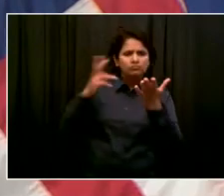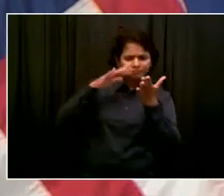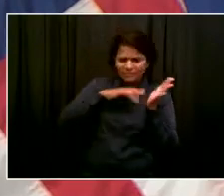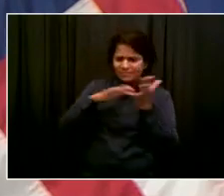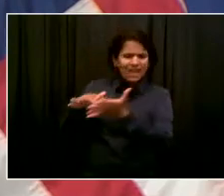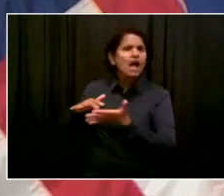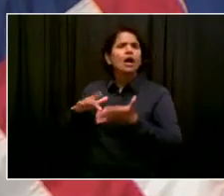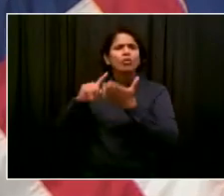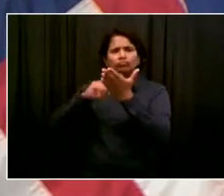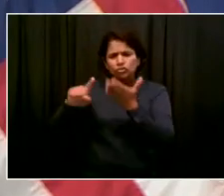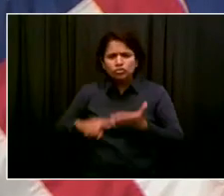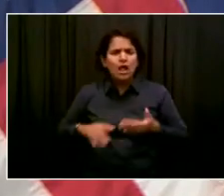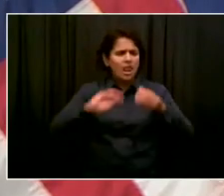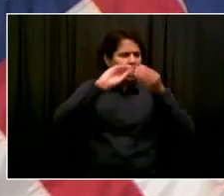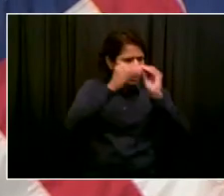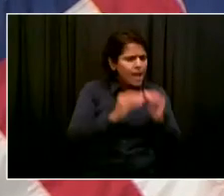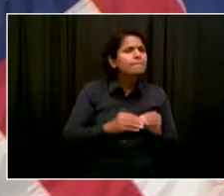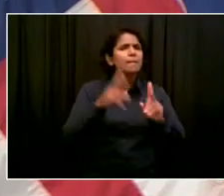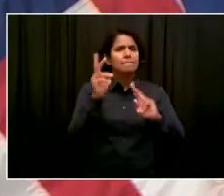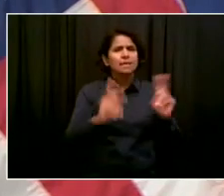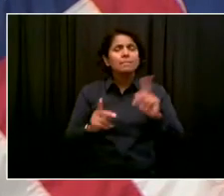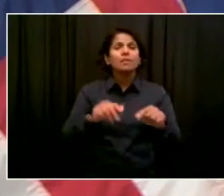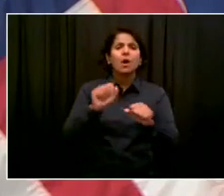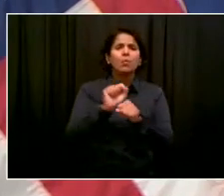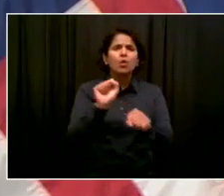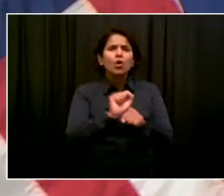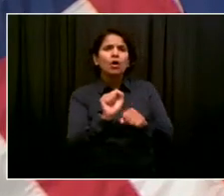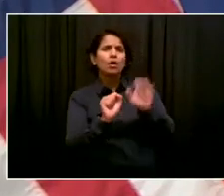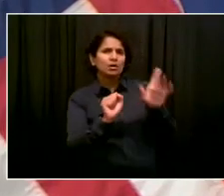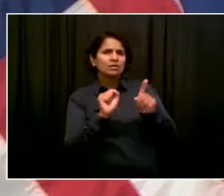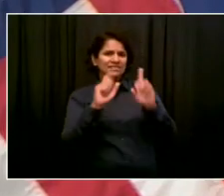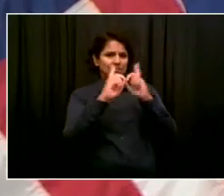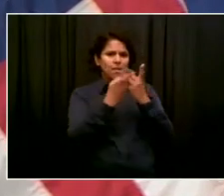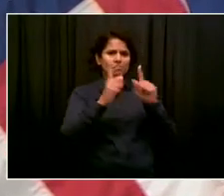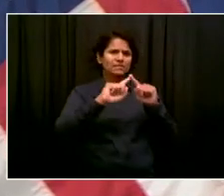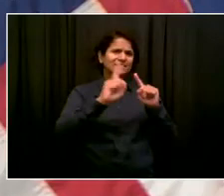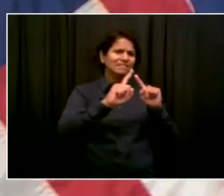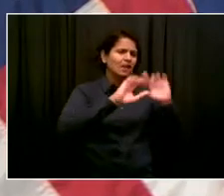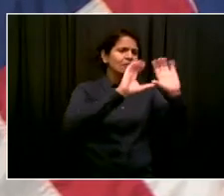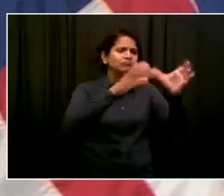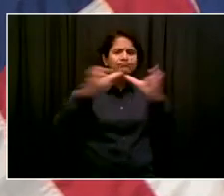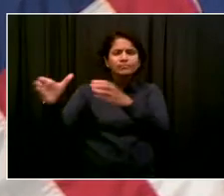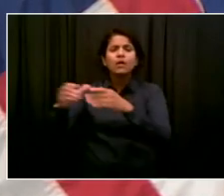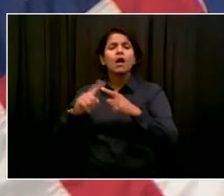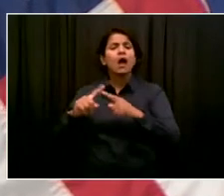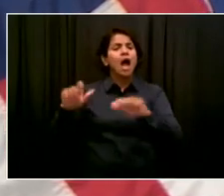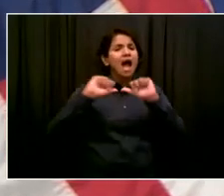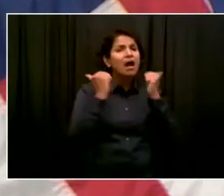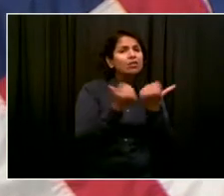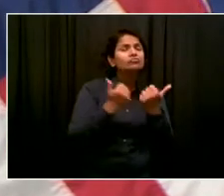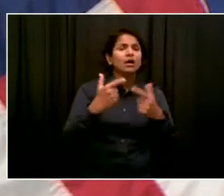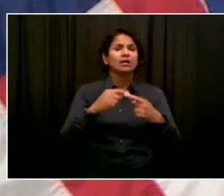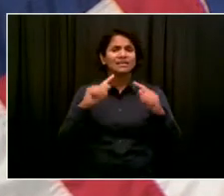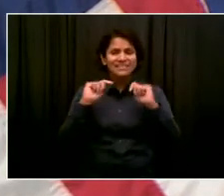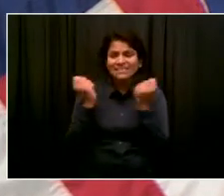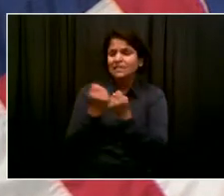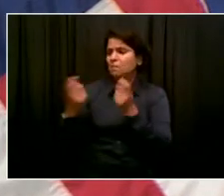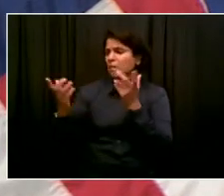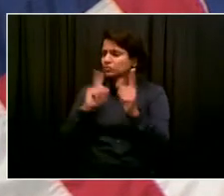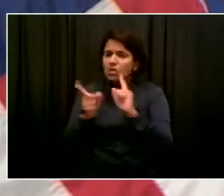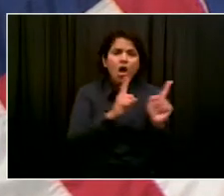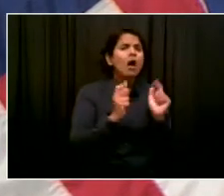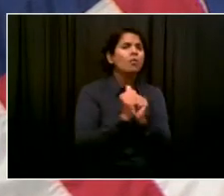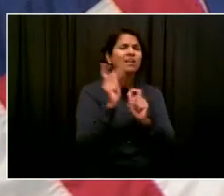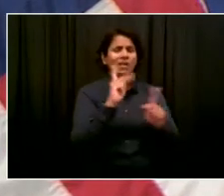to sanitation, on our vaccine for all campaign. Collectively, we rolled up our own and our fellow residents' sleeves